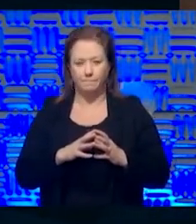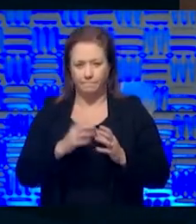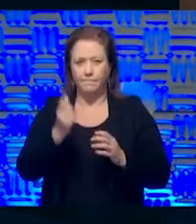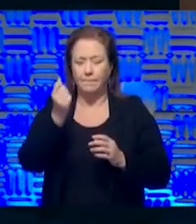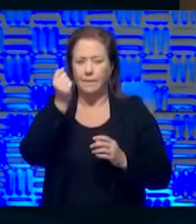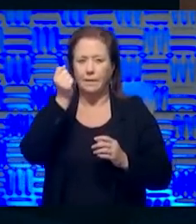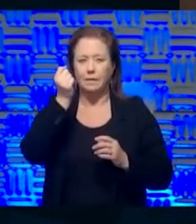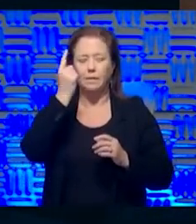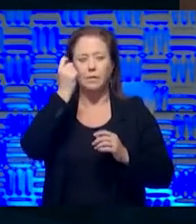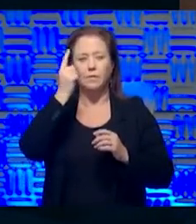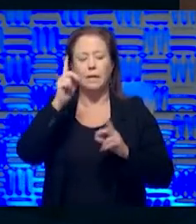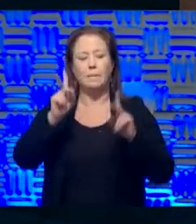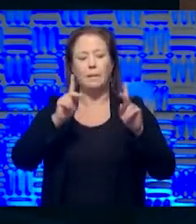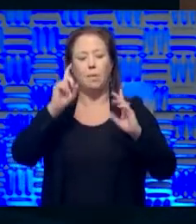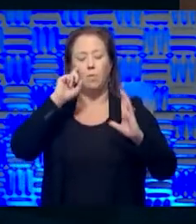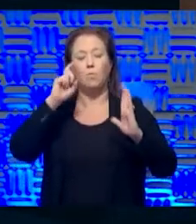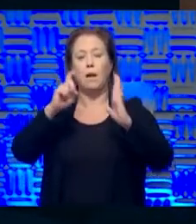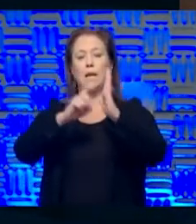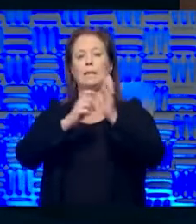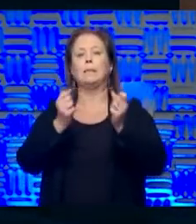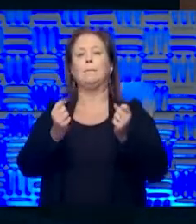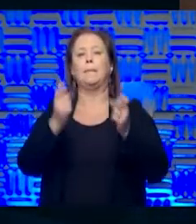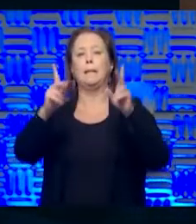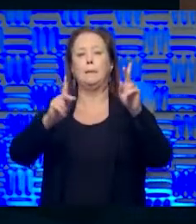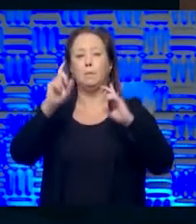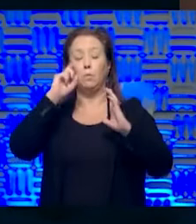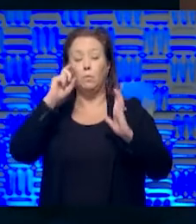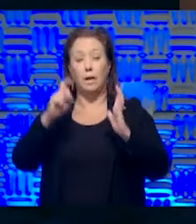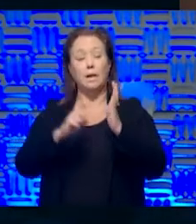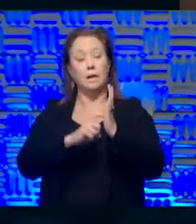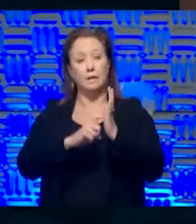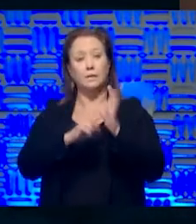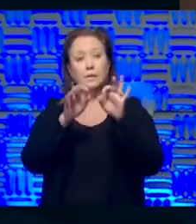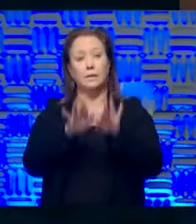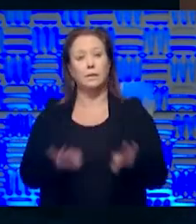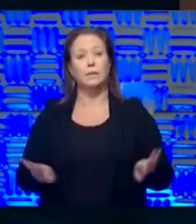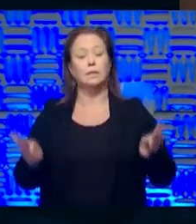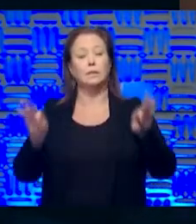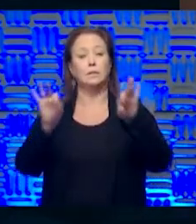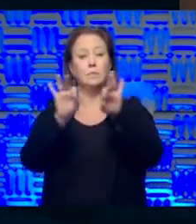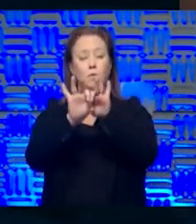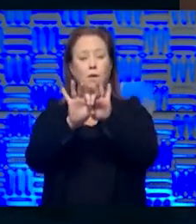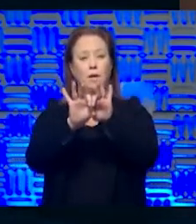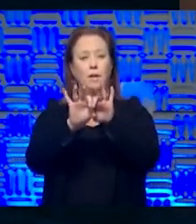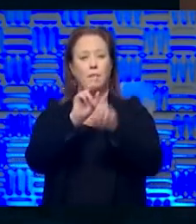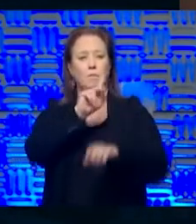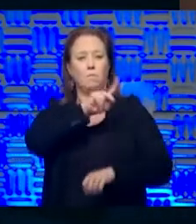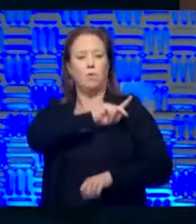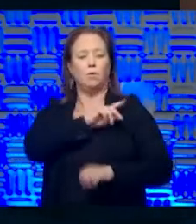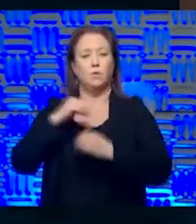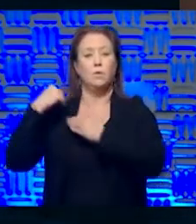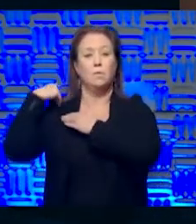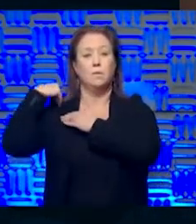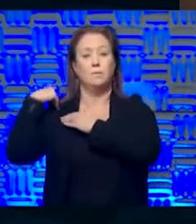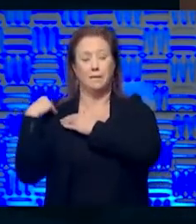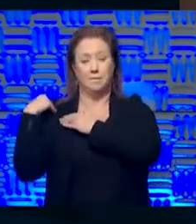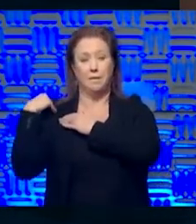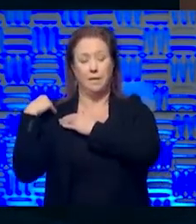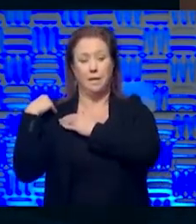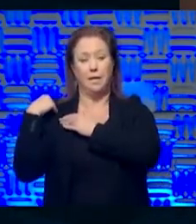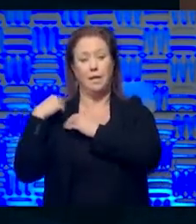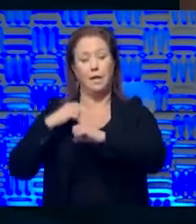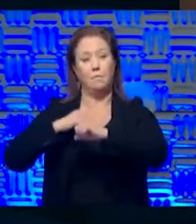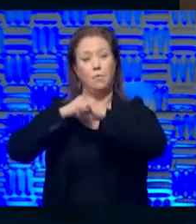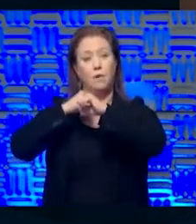also think that people recognize many people recognize that it is important that this personal responsibility, uh, not only does it